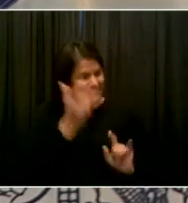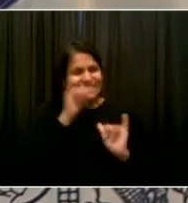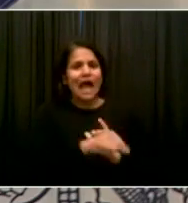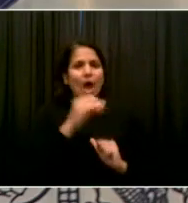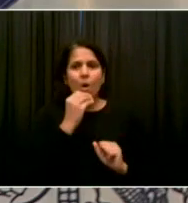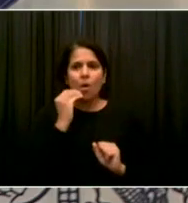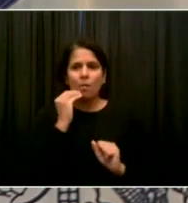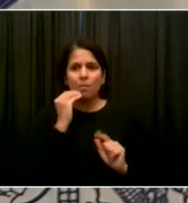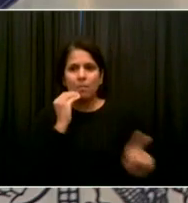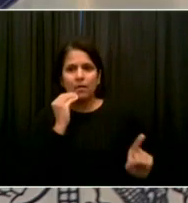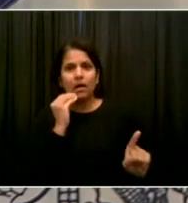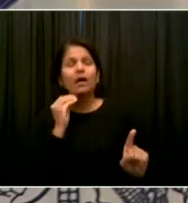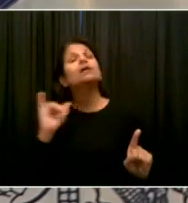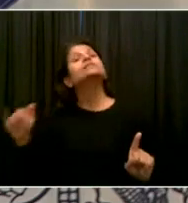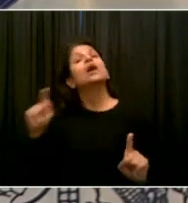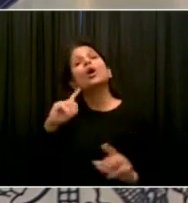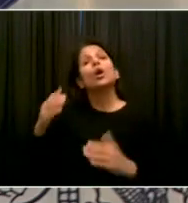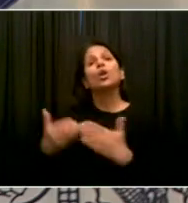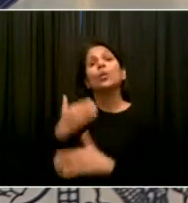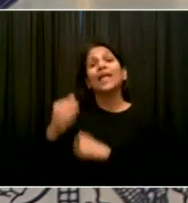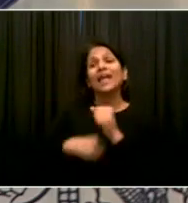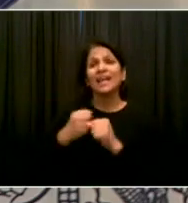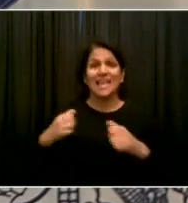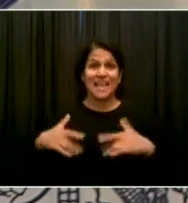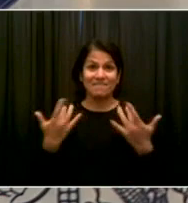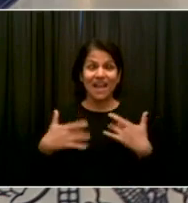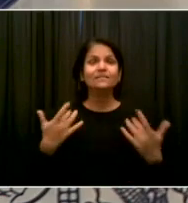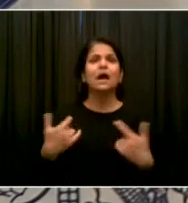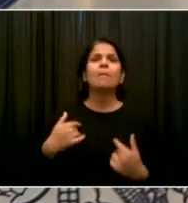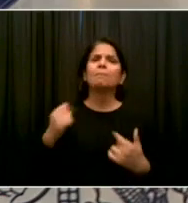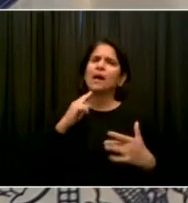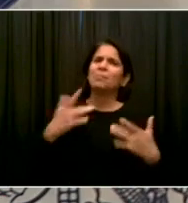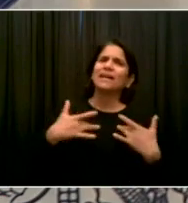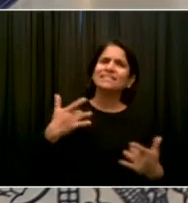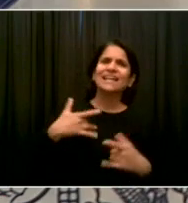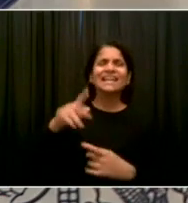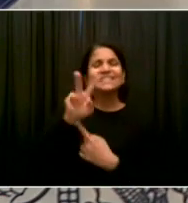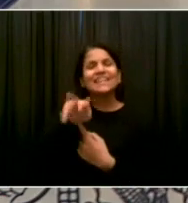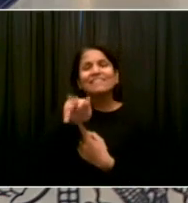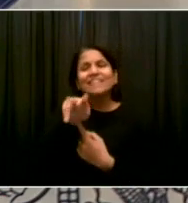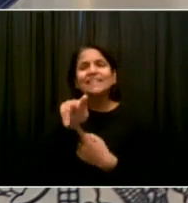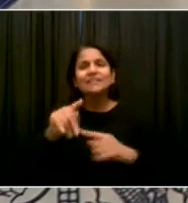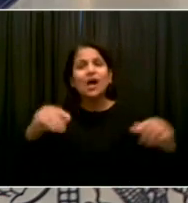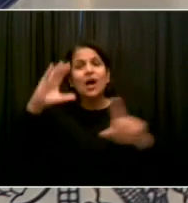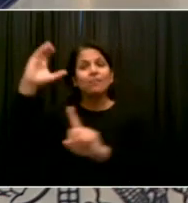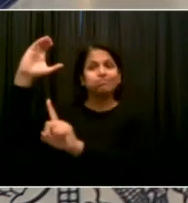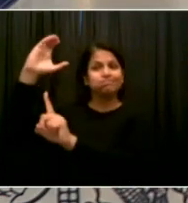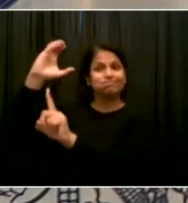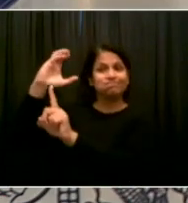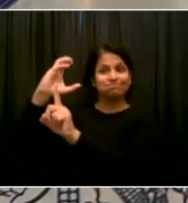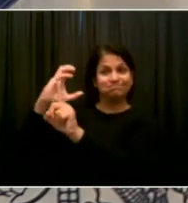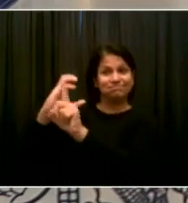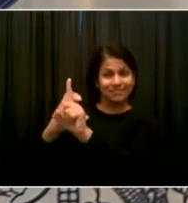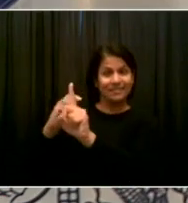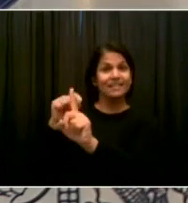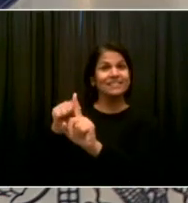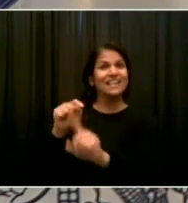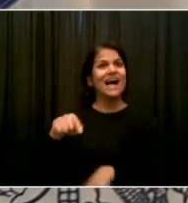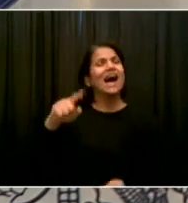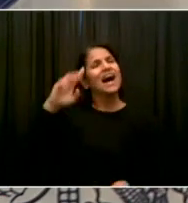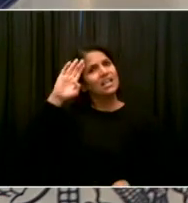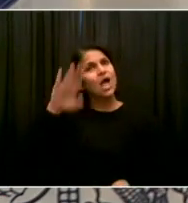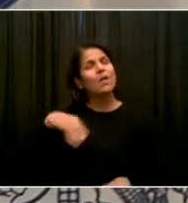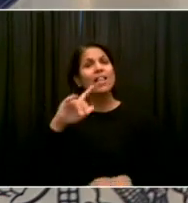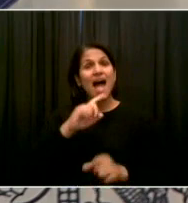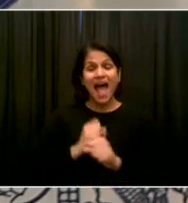celebration that the eyes of the world are on, we have what we've done historically for years and years. We have the kind of model